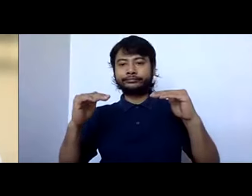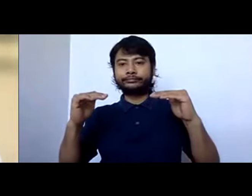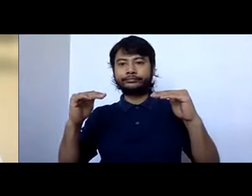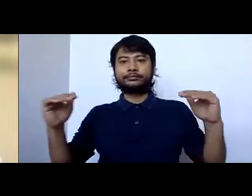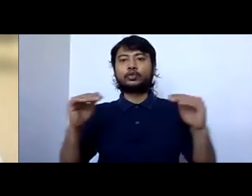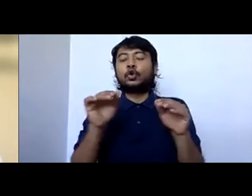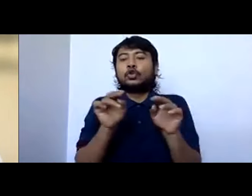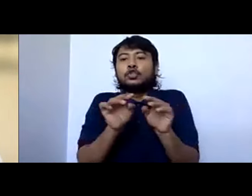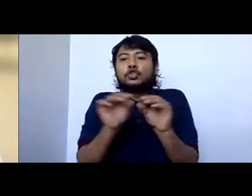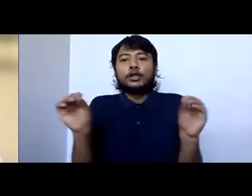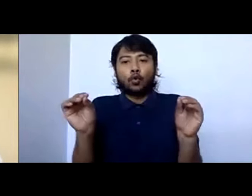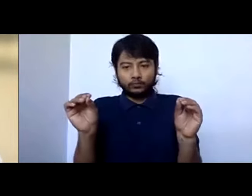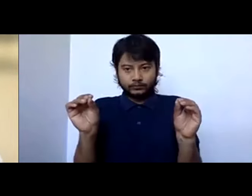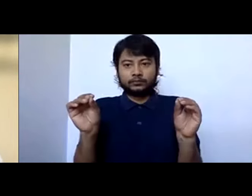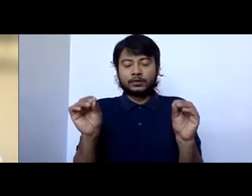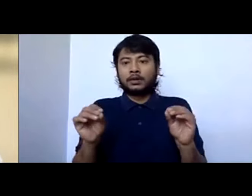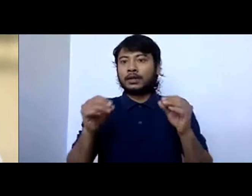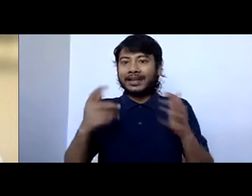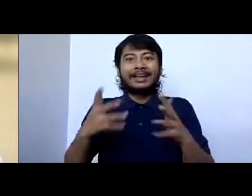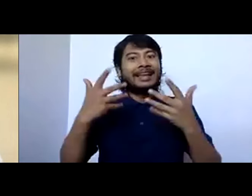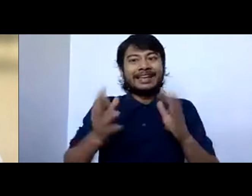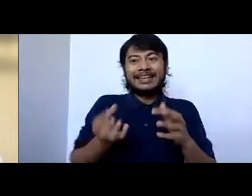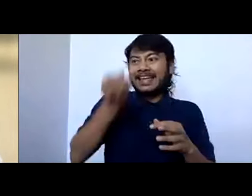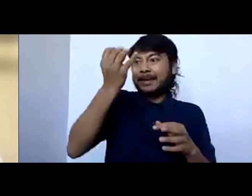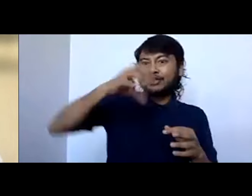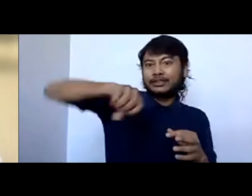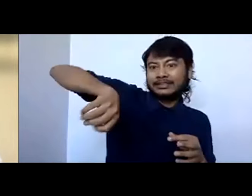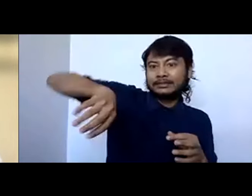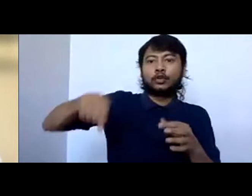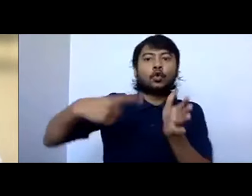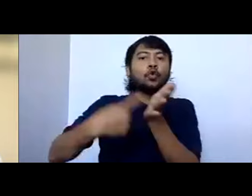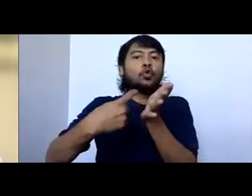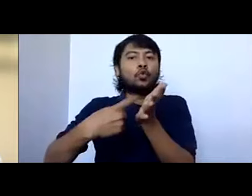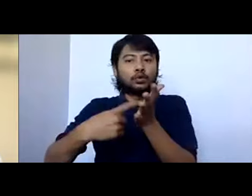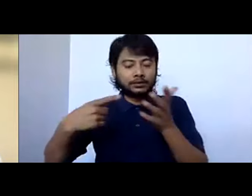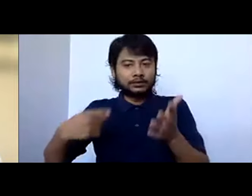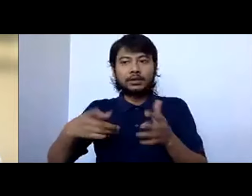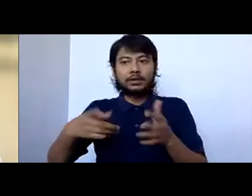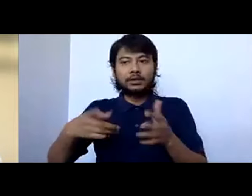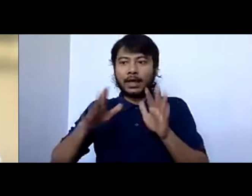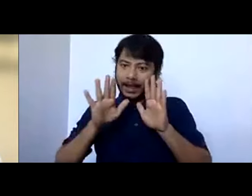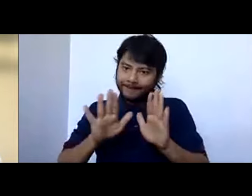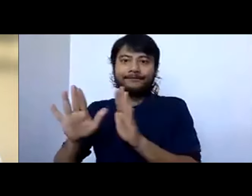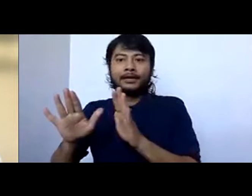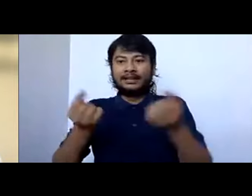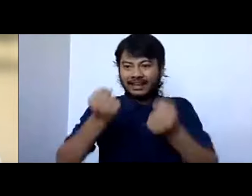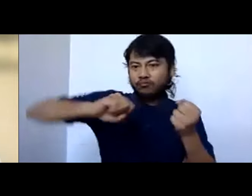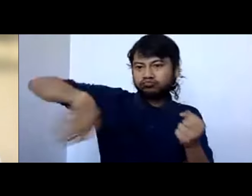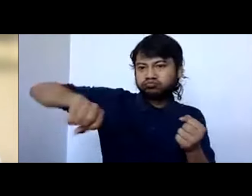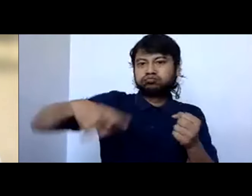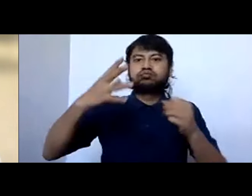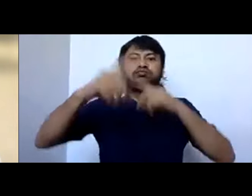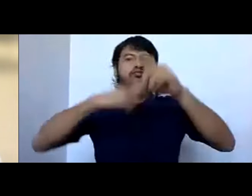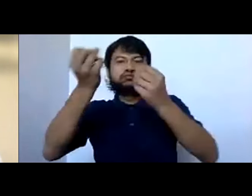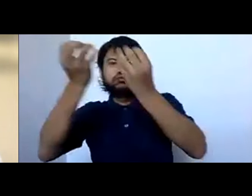with zero-emission vehicles. We are helping different cities and city councils to help change their fleet of